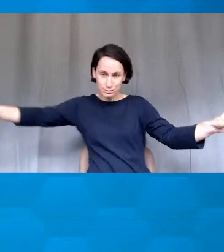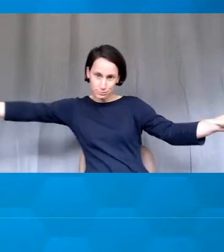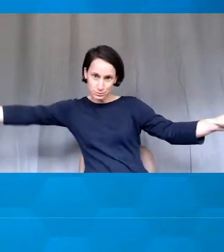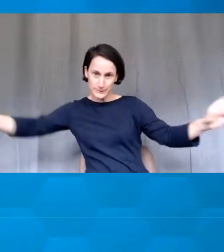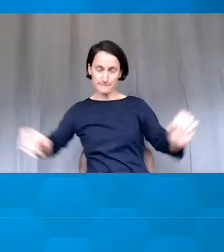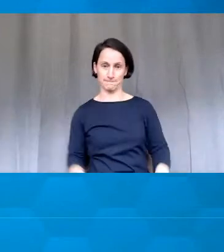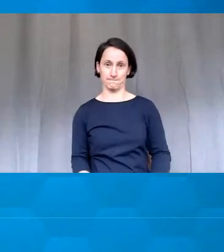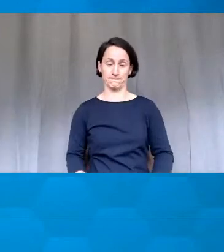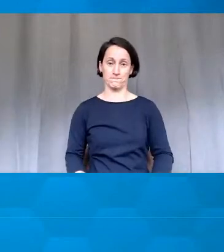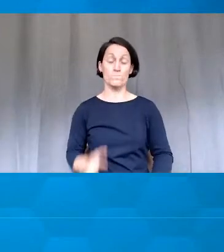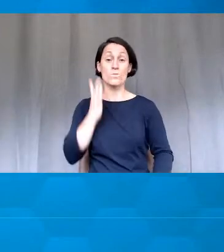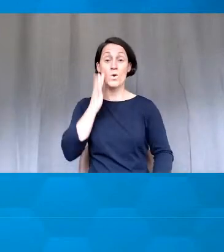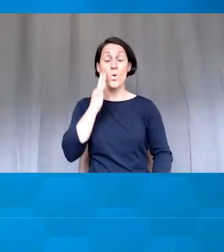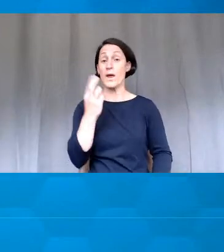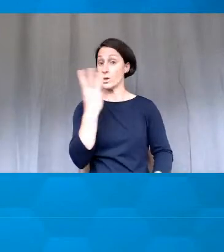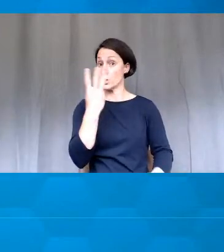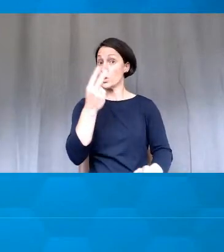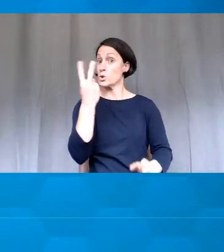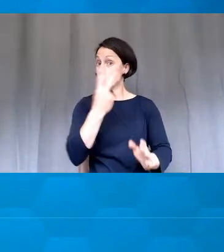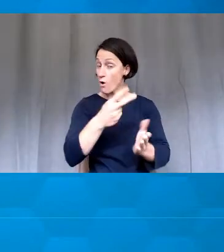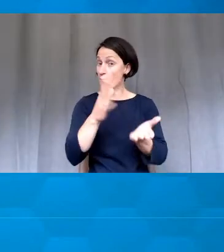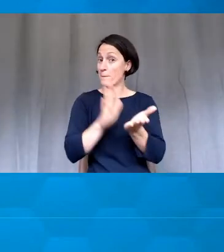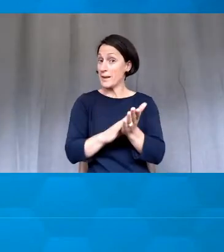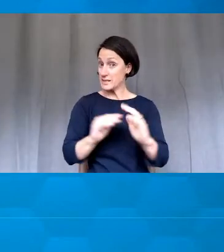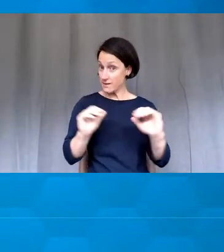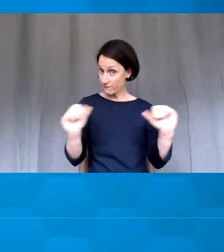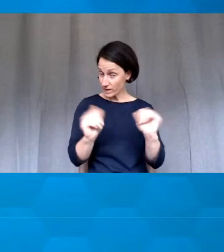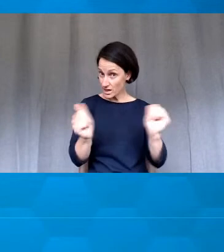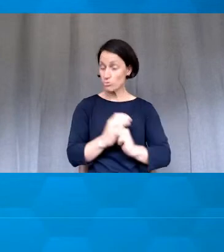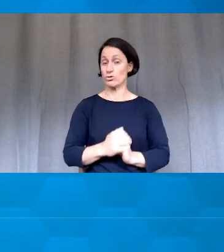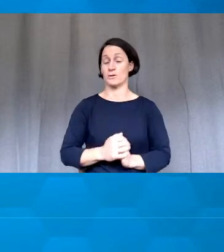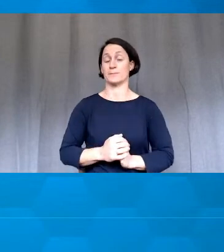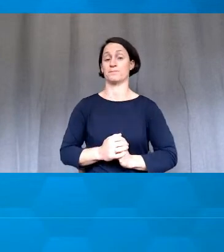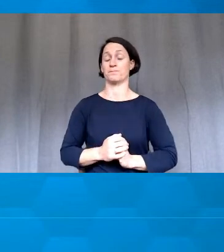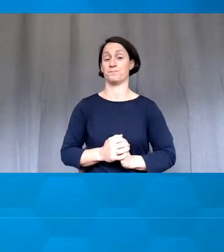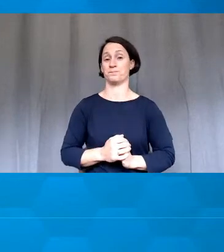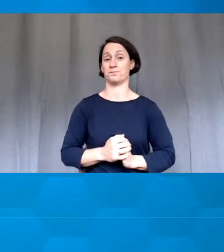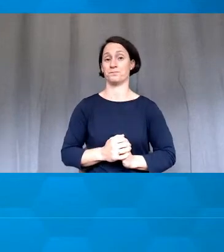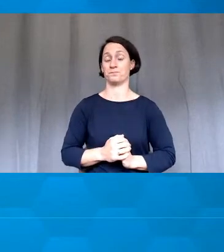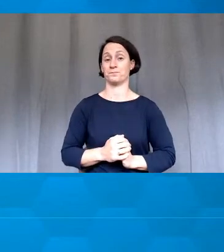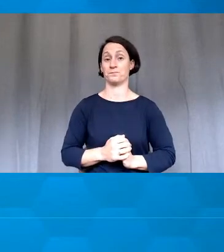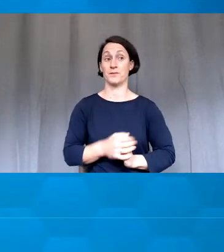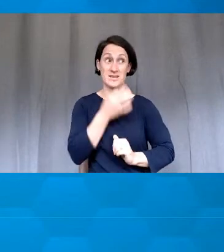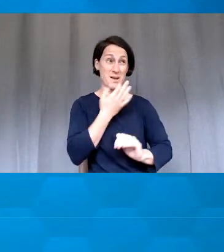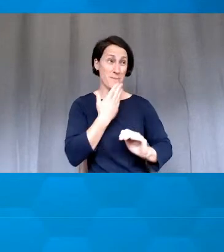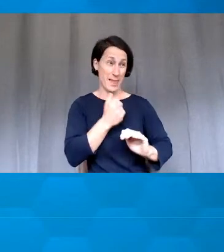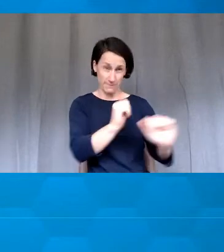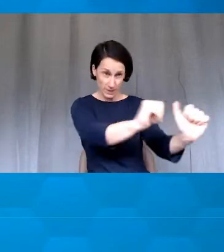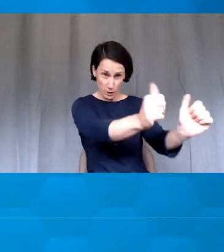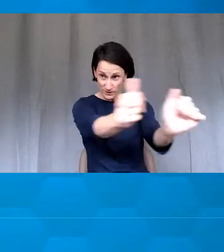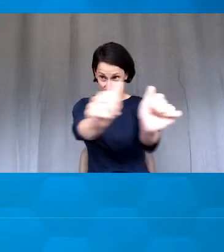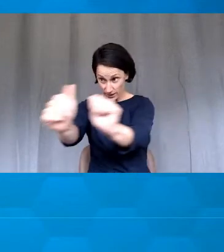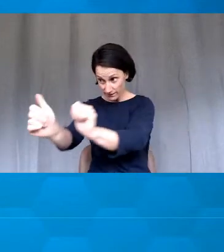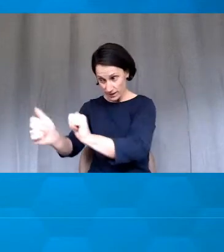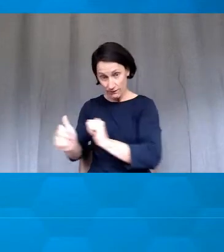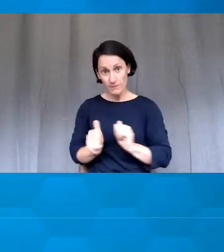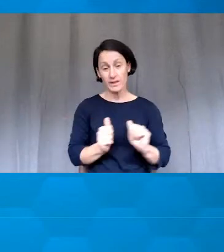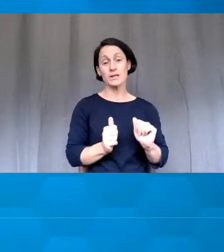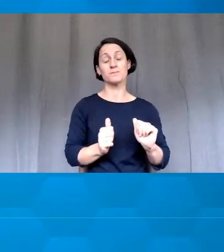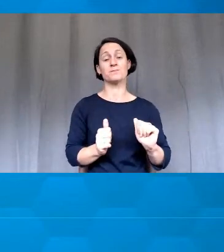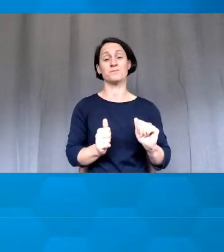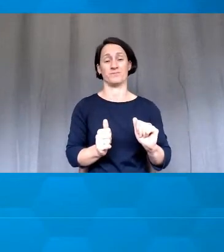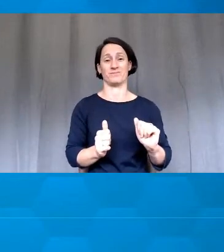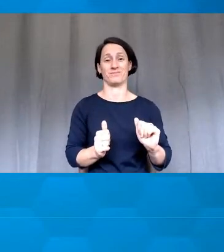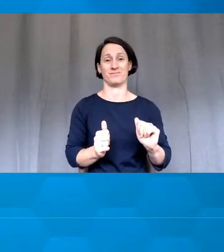At the 12 minute mark, I then ask students often just give a few moments just to finish up their last one. To please